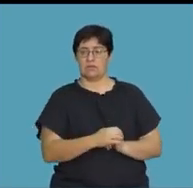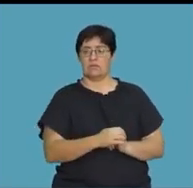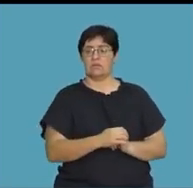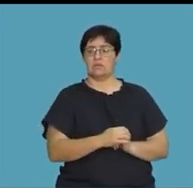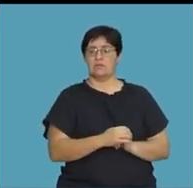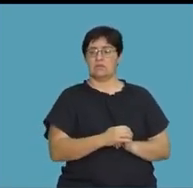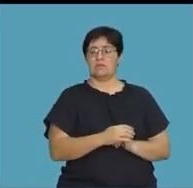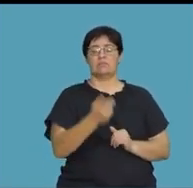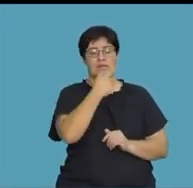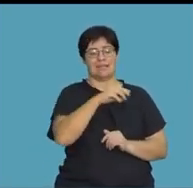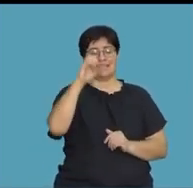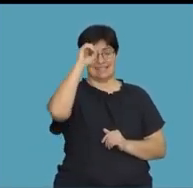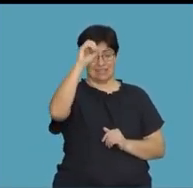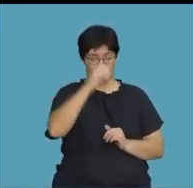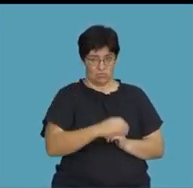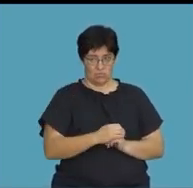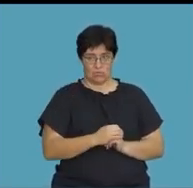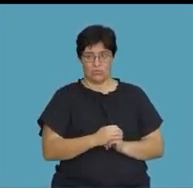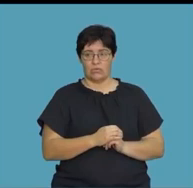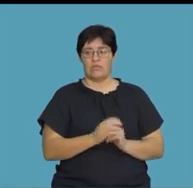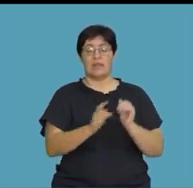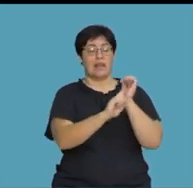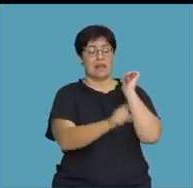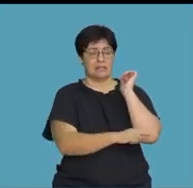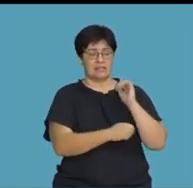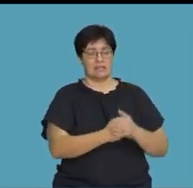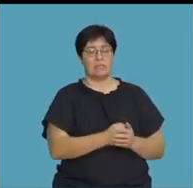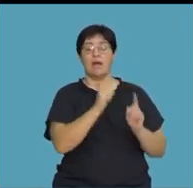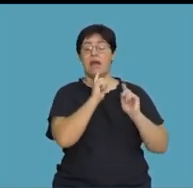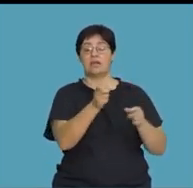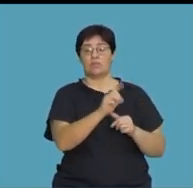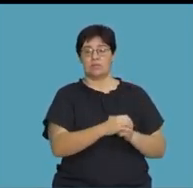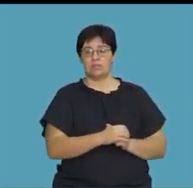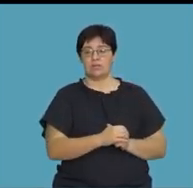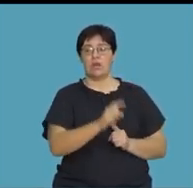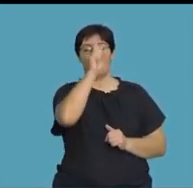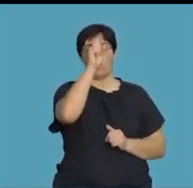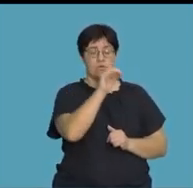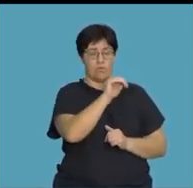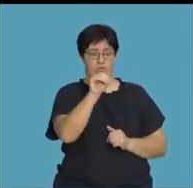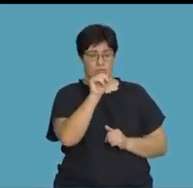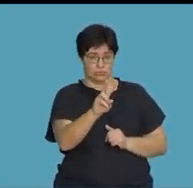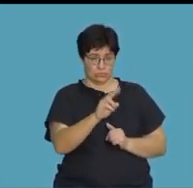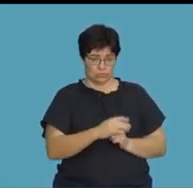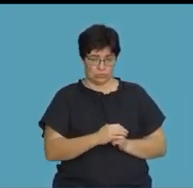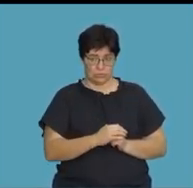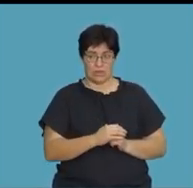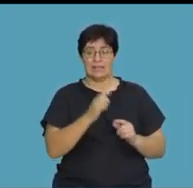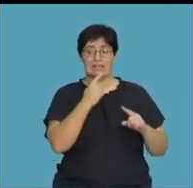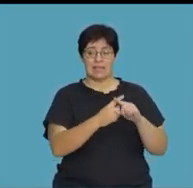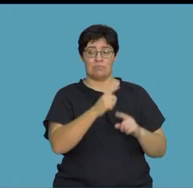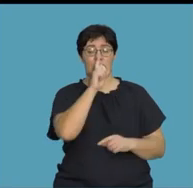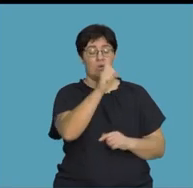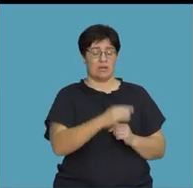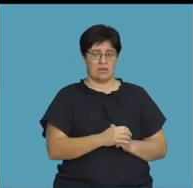then give me 3 to the exponent of 0. Then, lastly, my answer will just be 1 over 2 multiplied